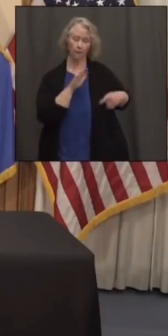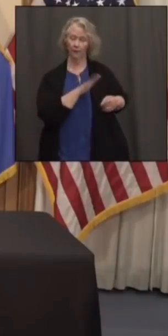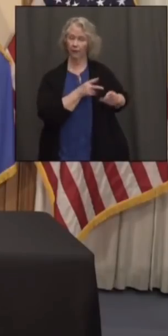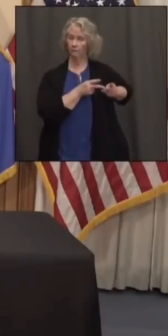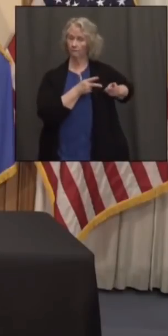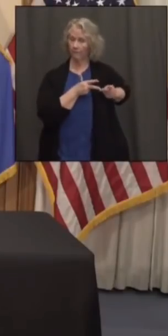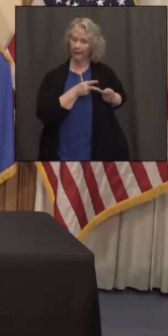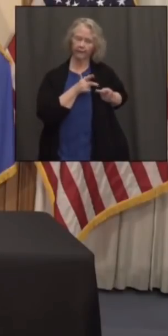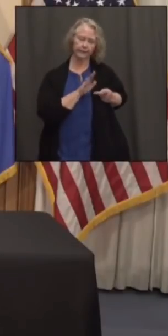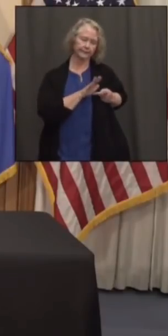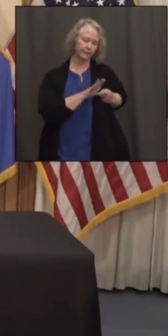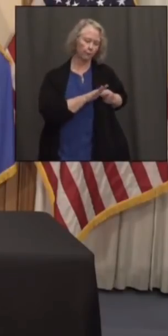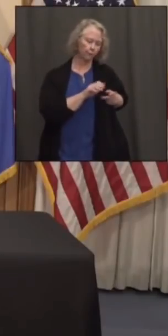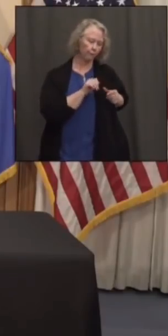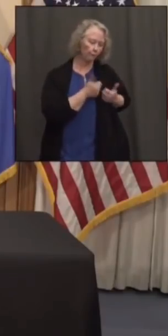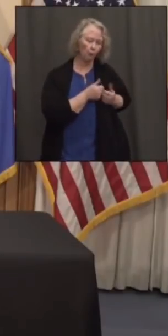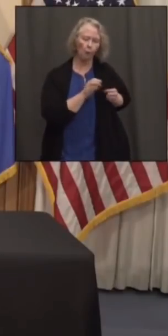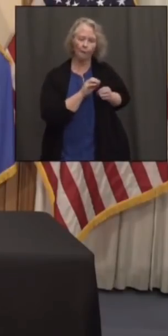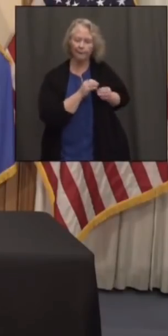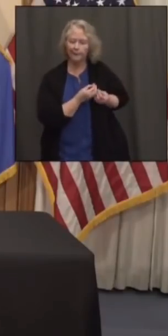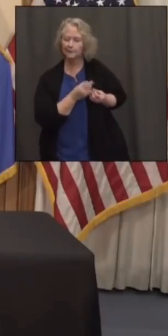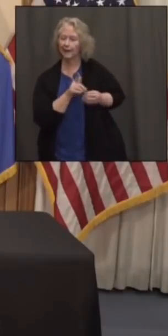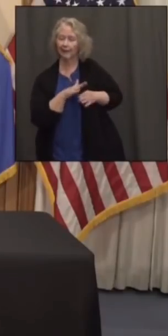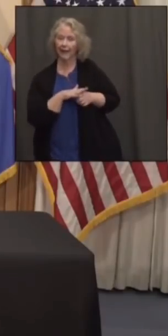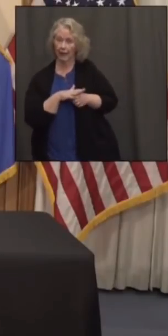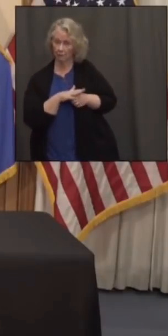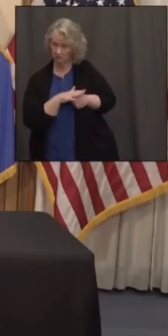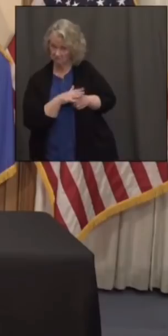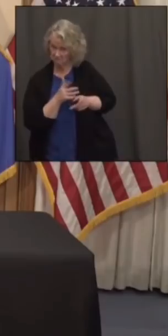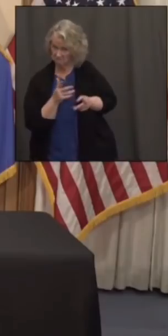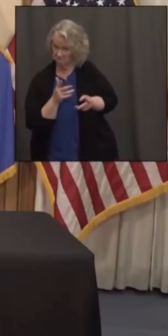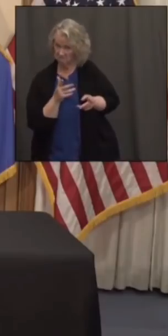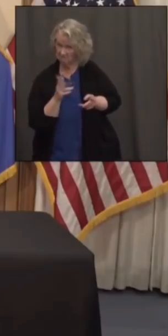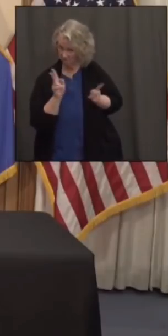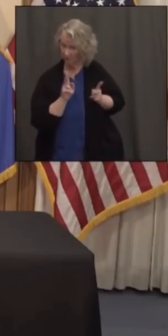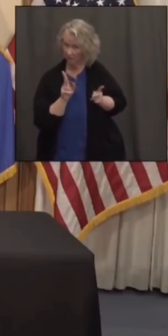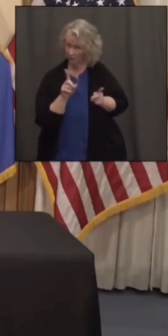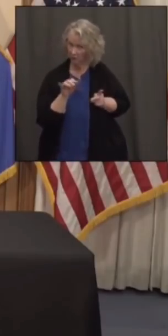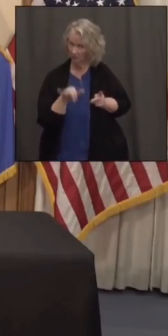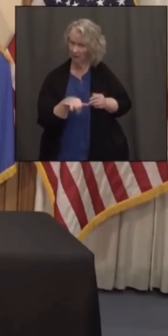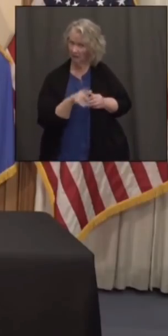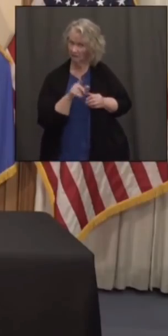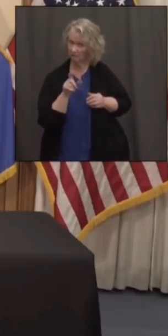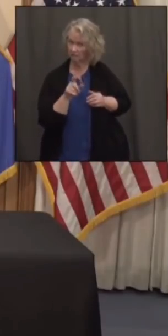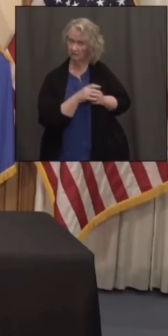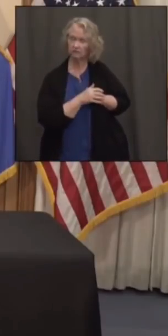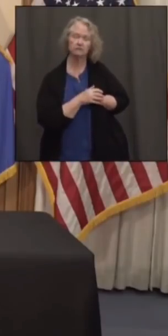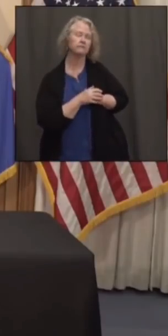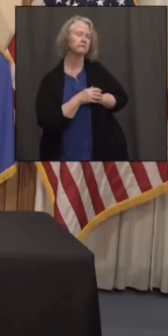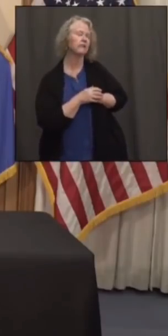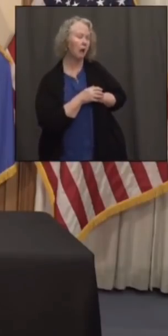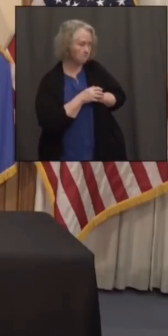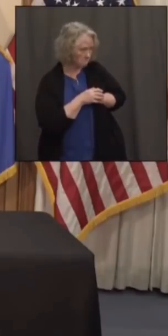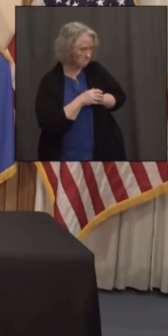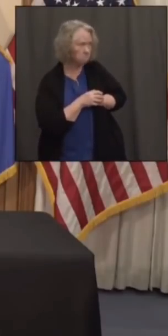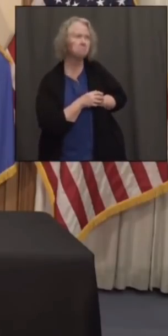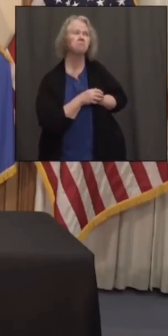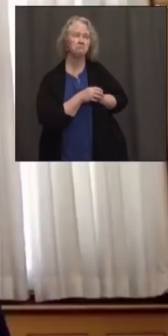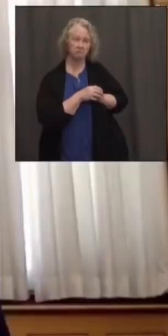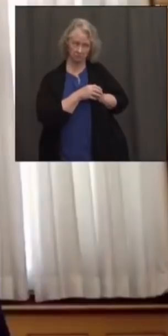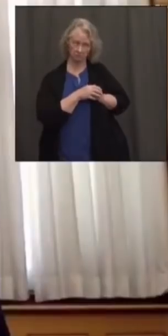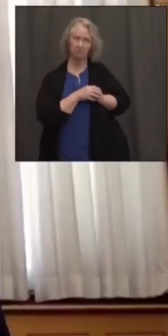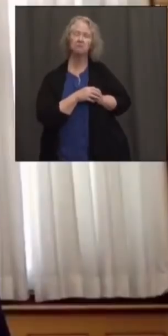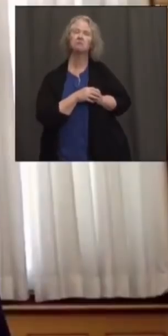their organization, their neighborhood. Have you gotten a lot of feedback on that or how has that process gone? Yeah, we, we've,